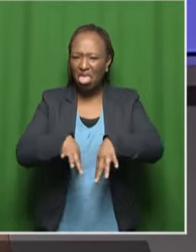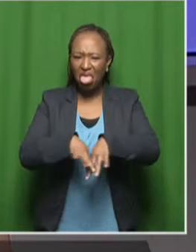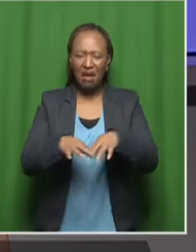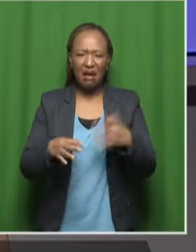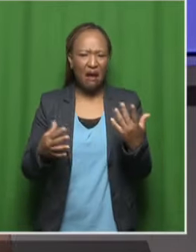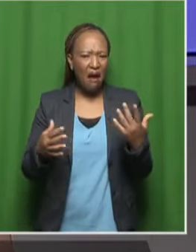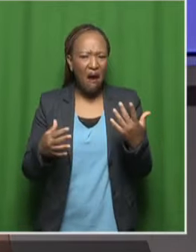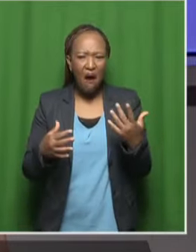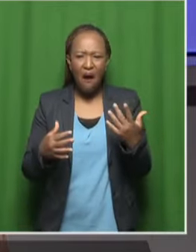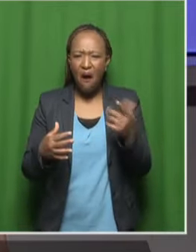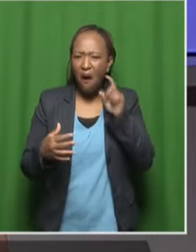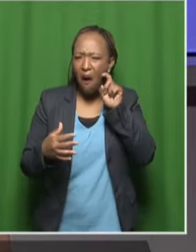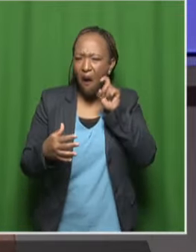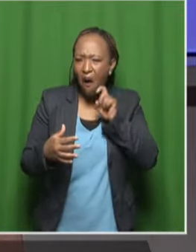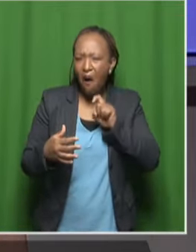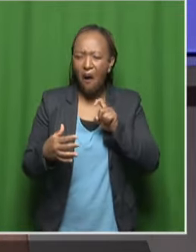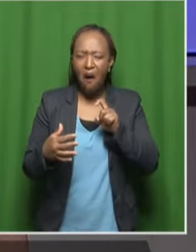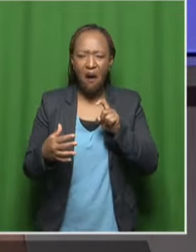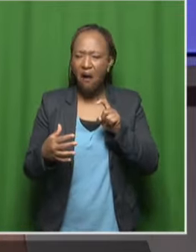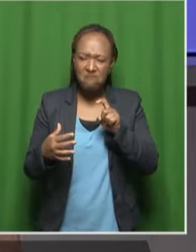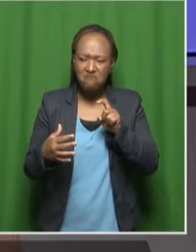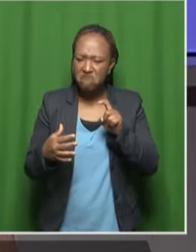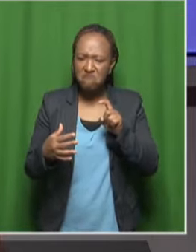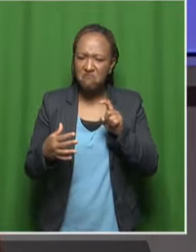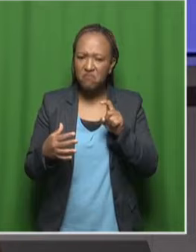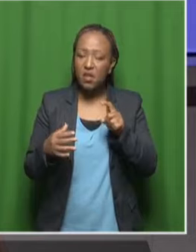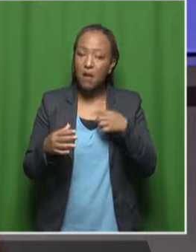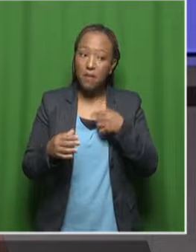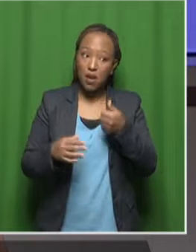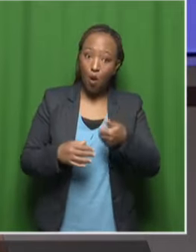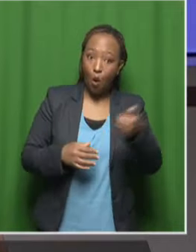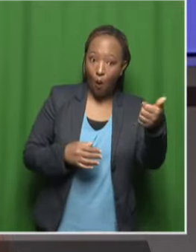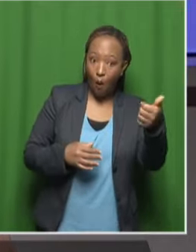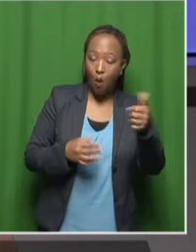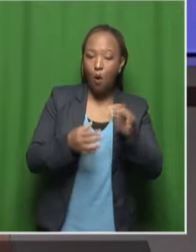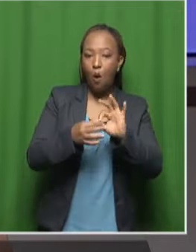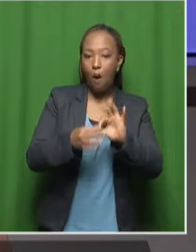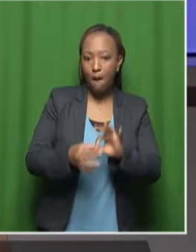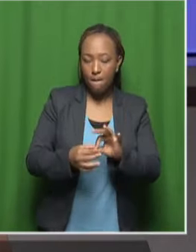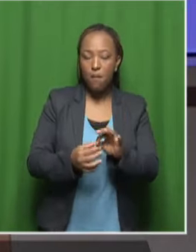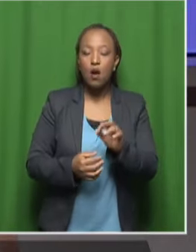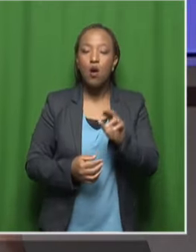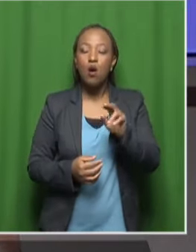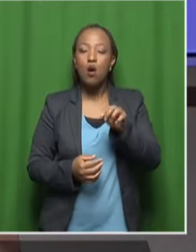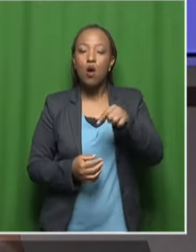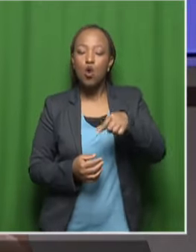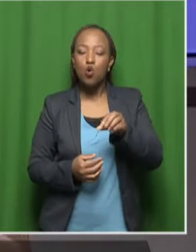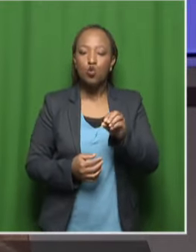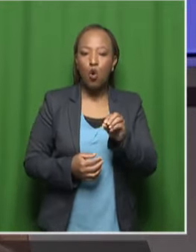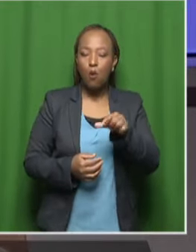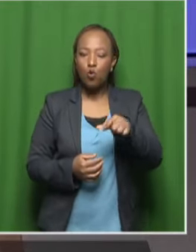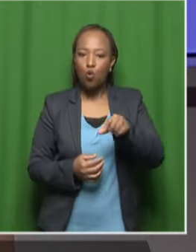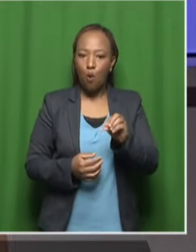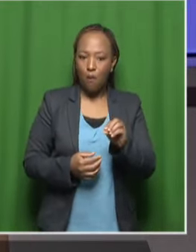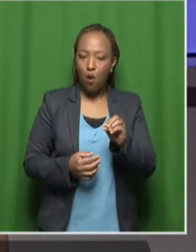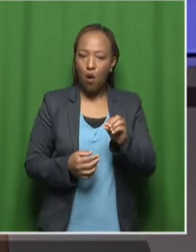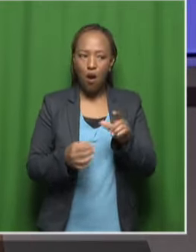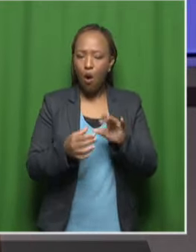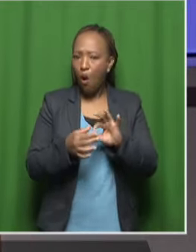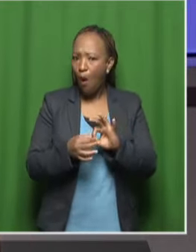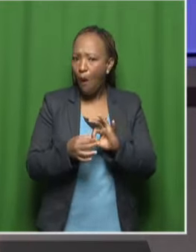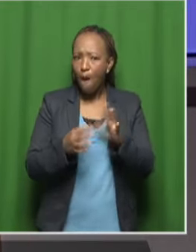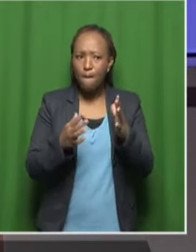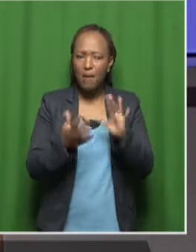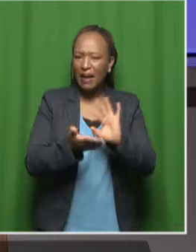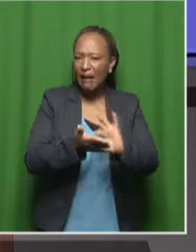For me, there's so much color. When I go home and then you see how nice the heights and the houses look and how much